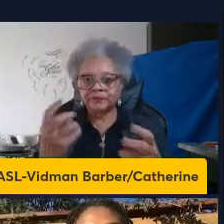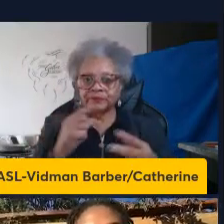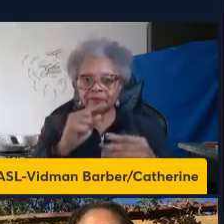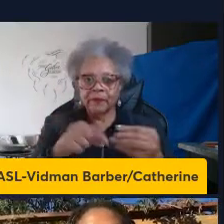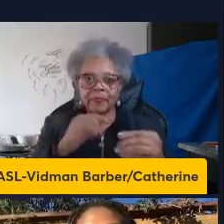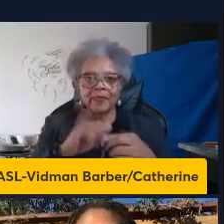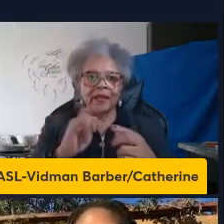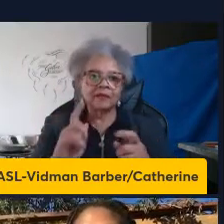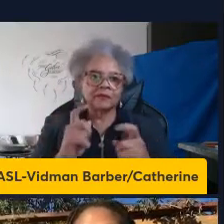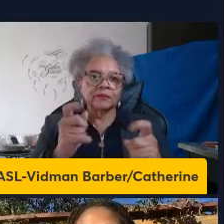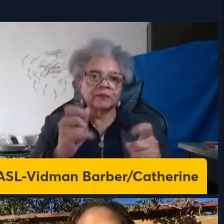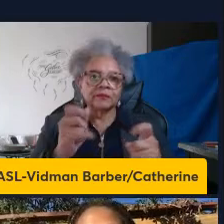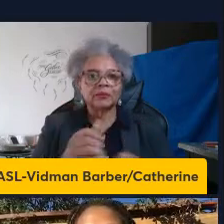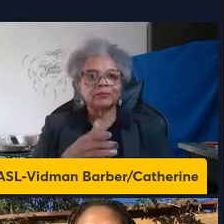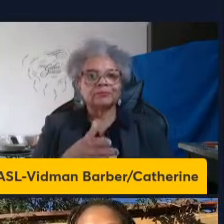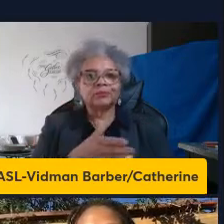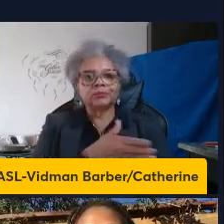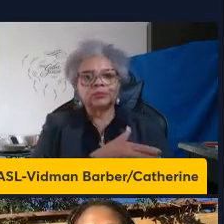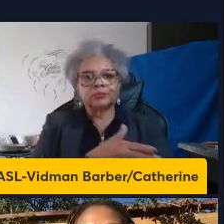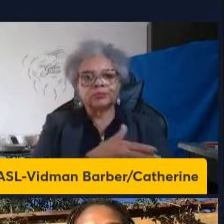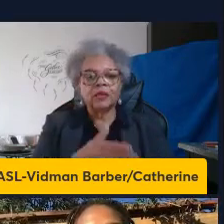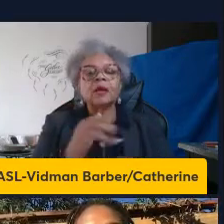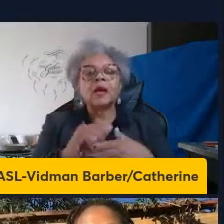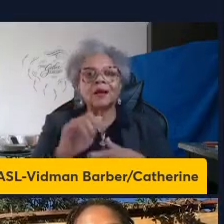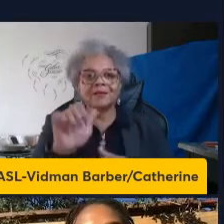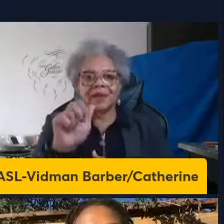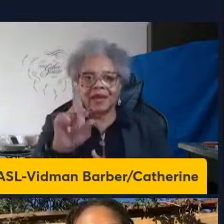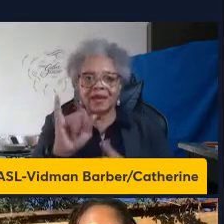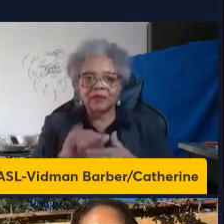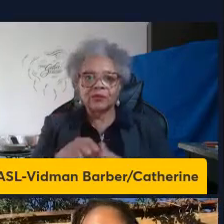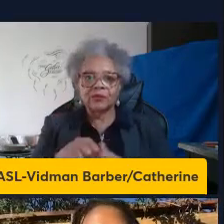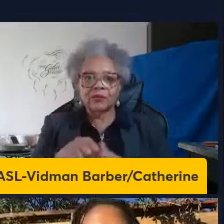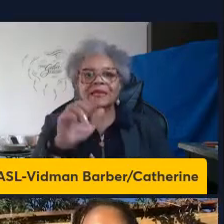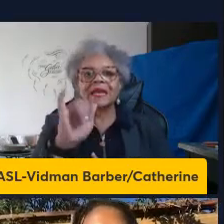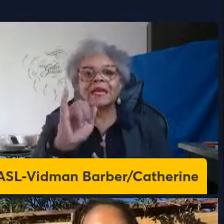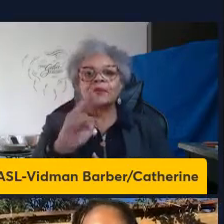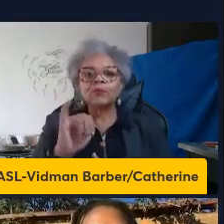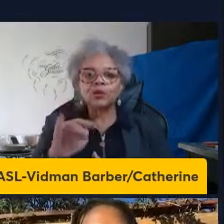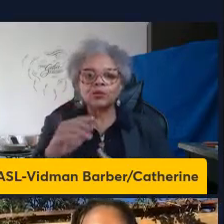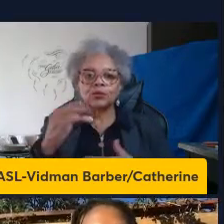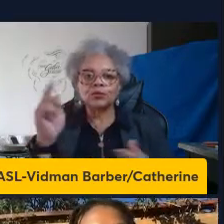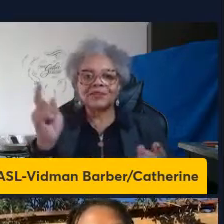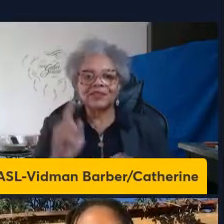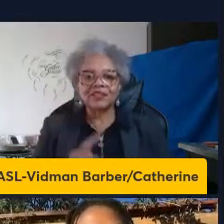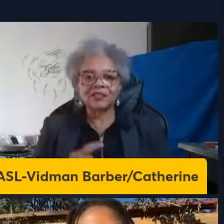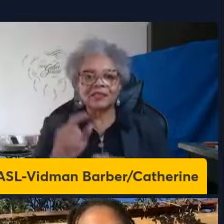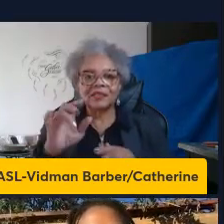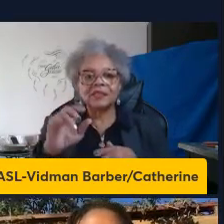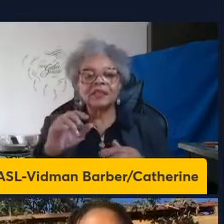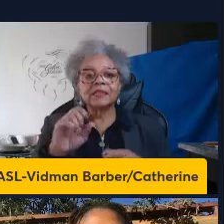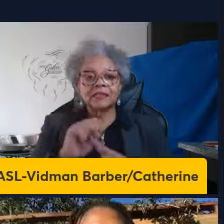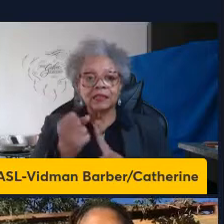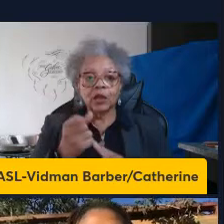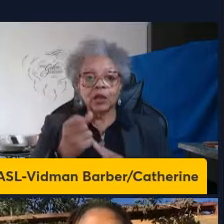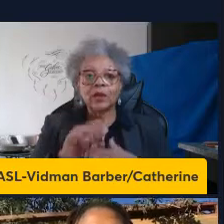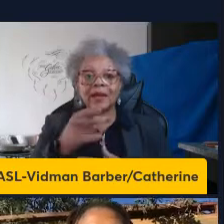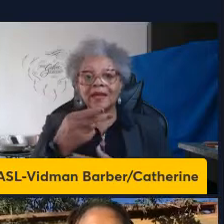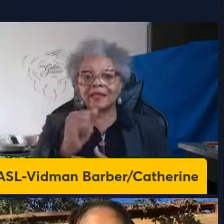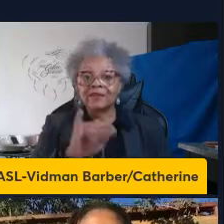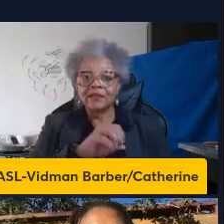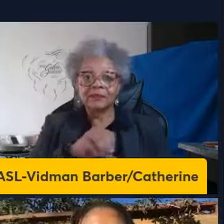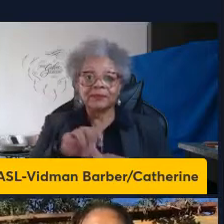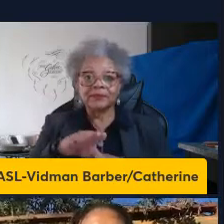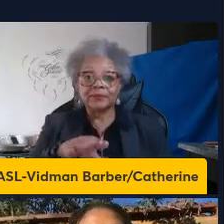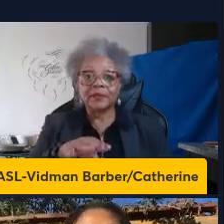contributed to the progression to AIDS, which is the immunodeficient state that occurs when HIV infects CD4 T